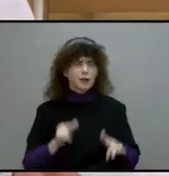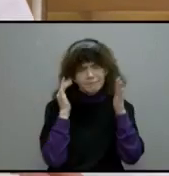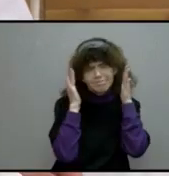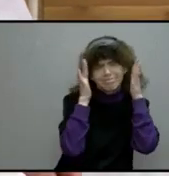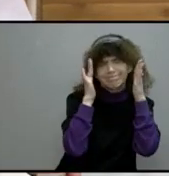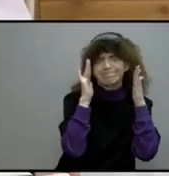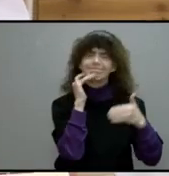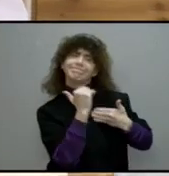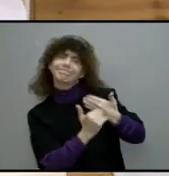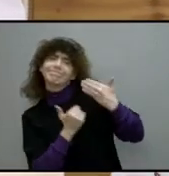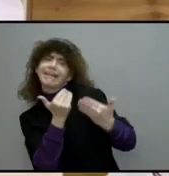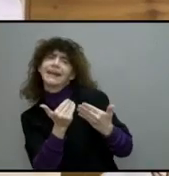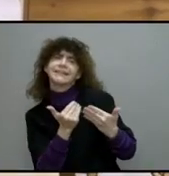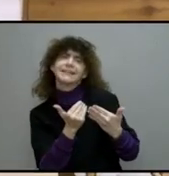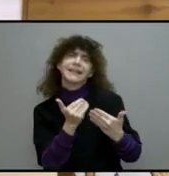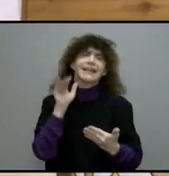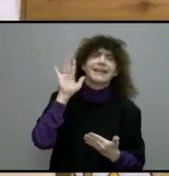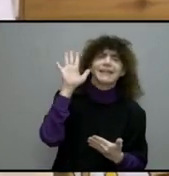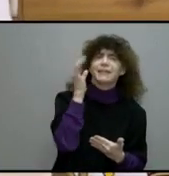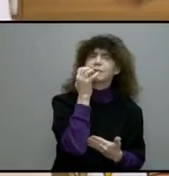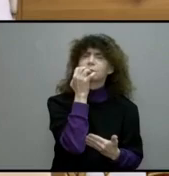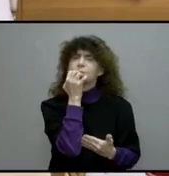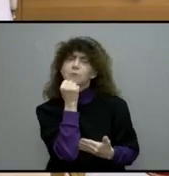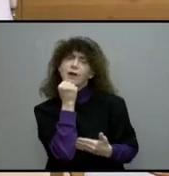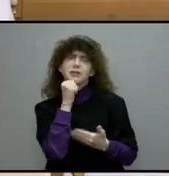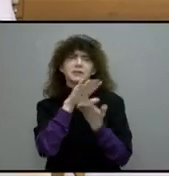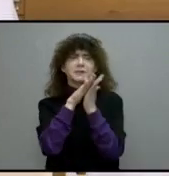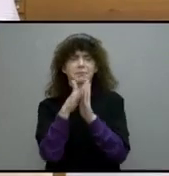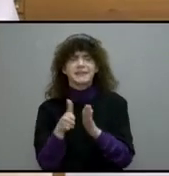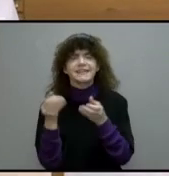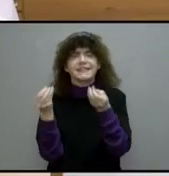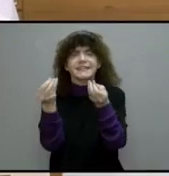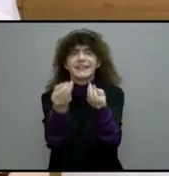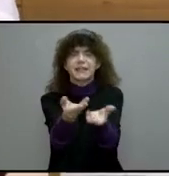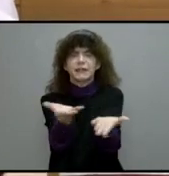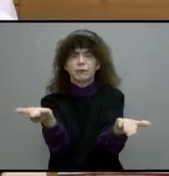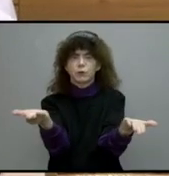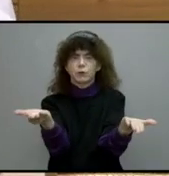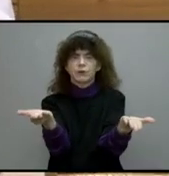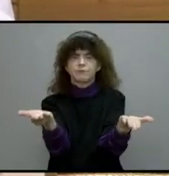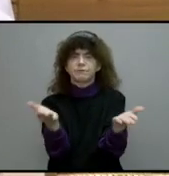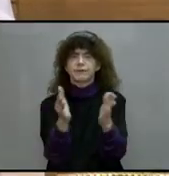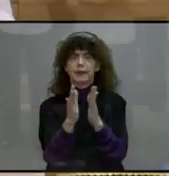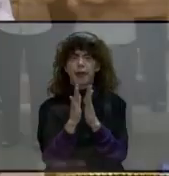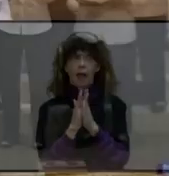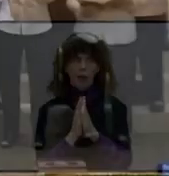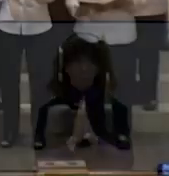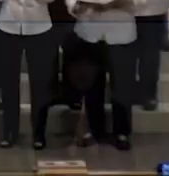you. The Lord look upon you with favor and give you peace. Amen.